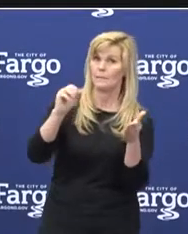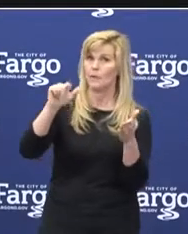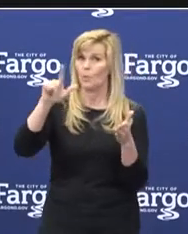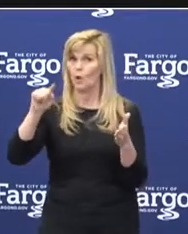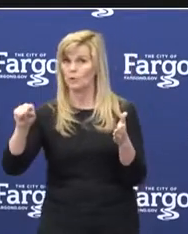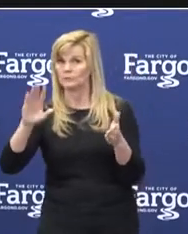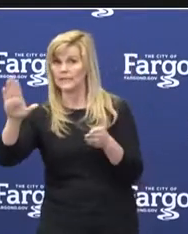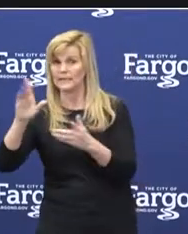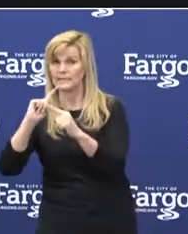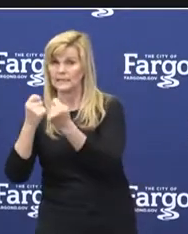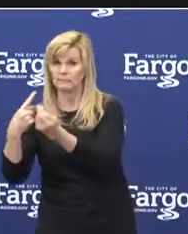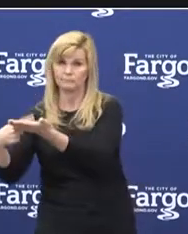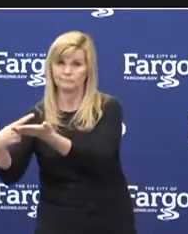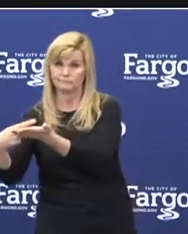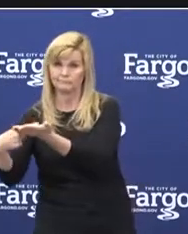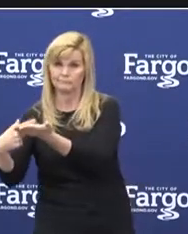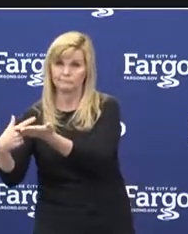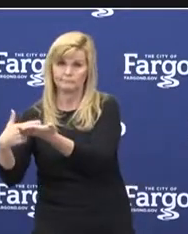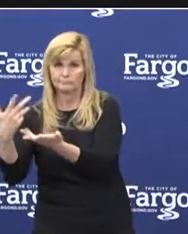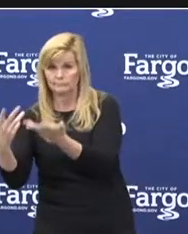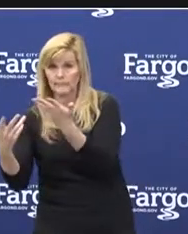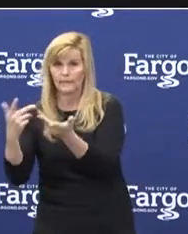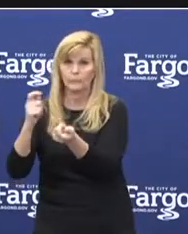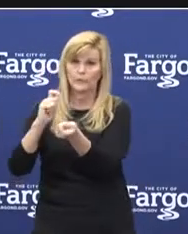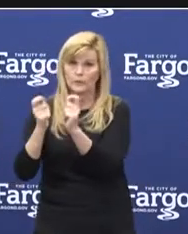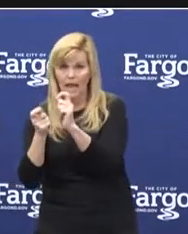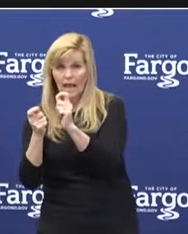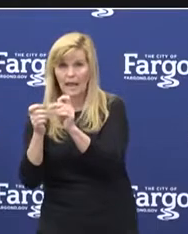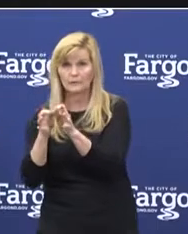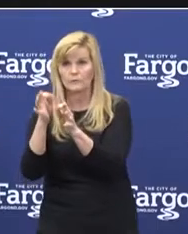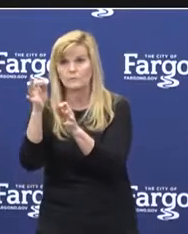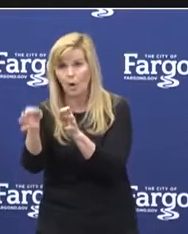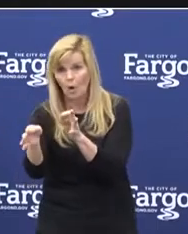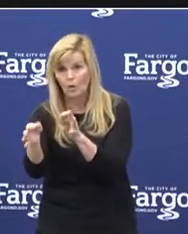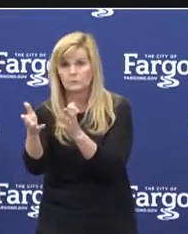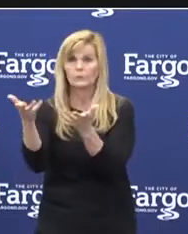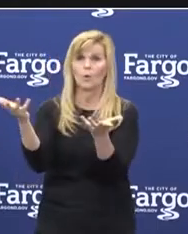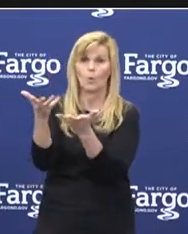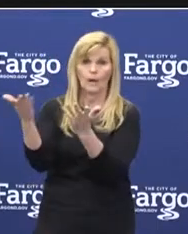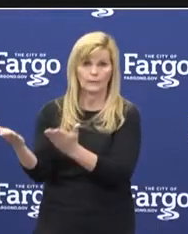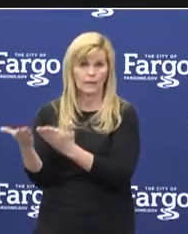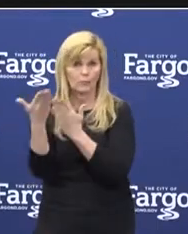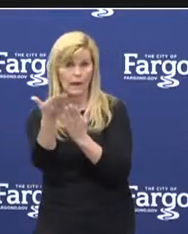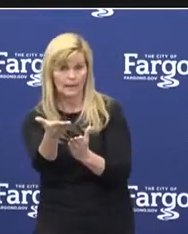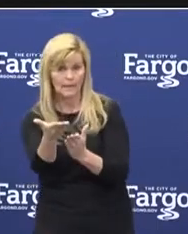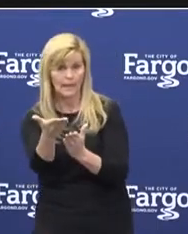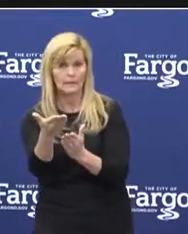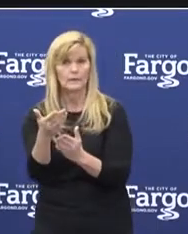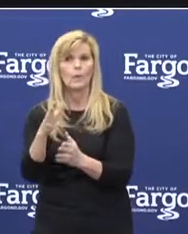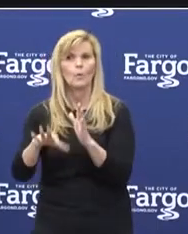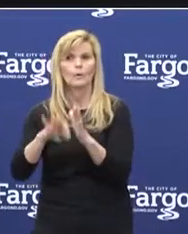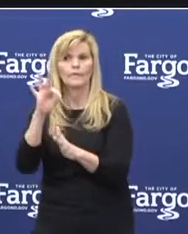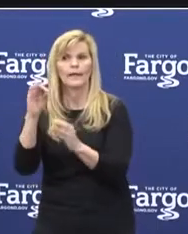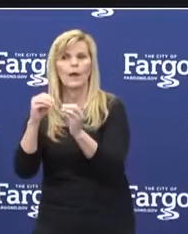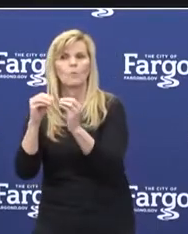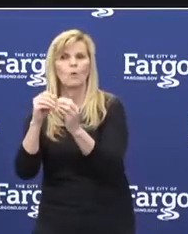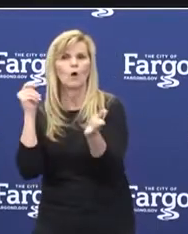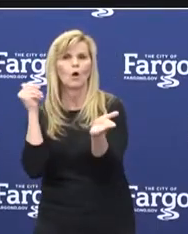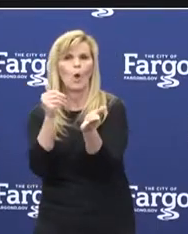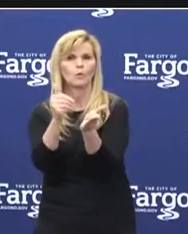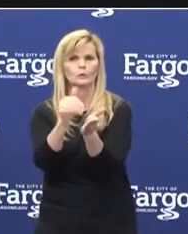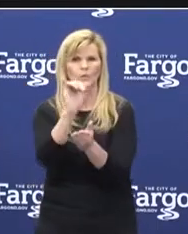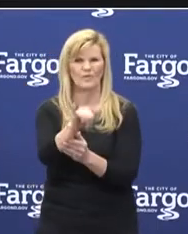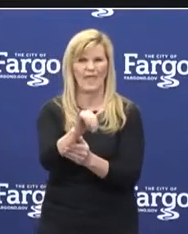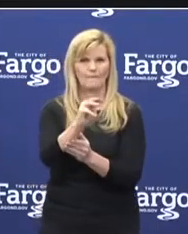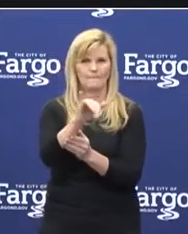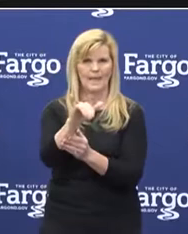his team will put out any changes or any other recommendations that may be pertinent moving forward.